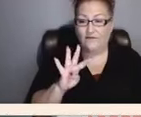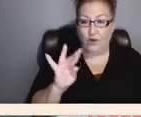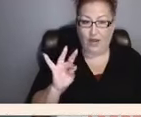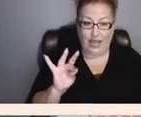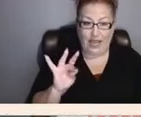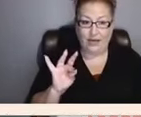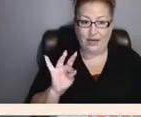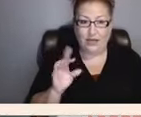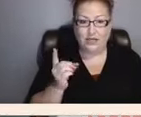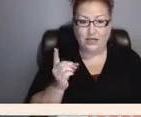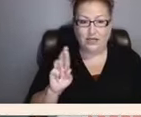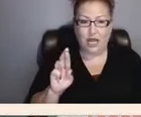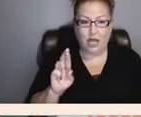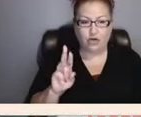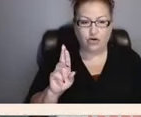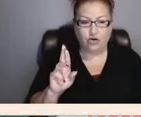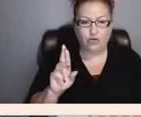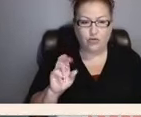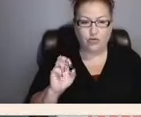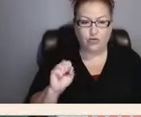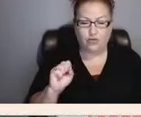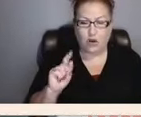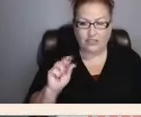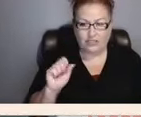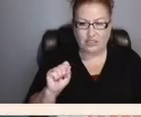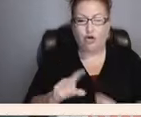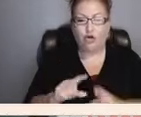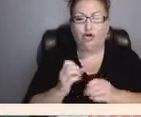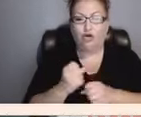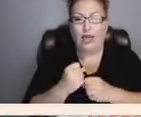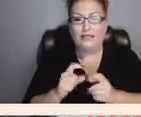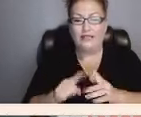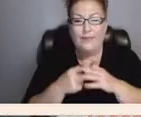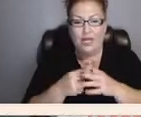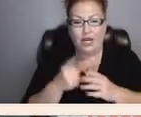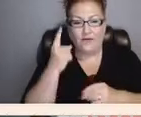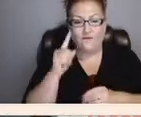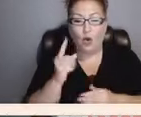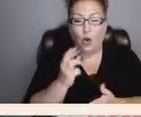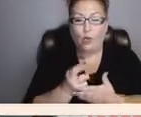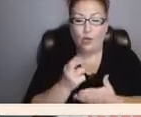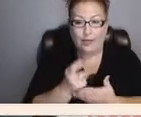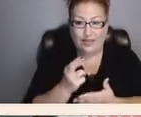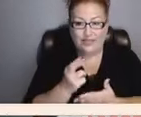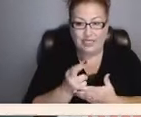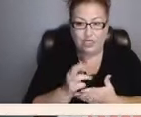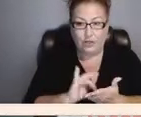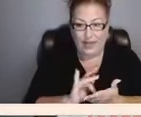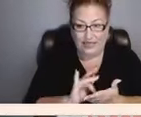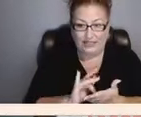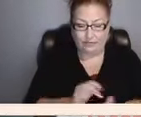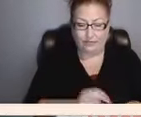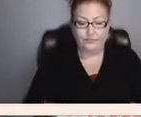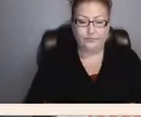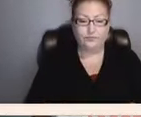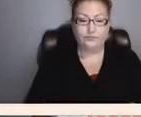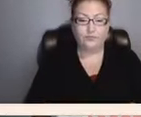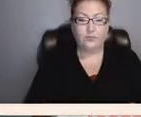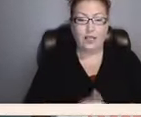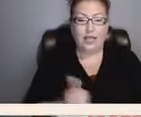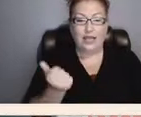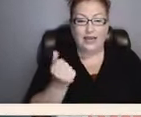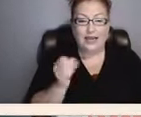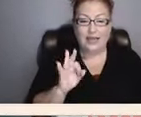howard rush creates the beginning for rehabilitation medicine in 1950